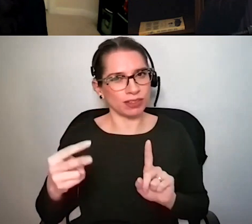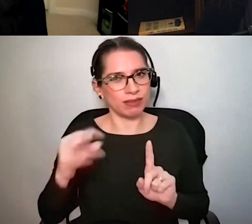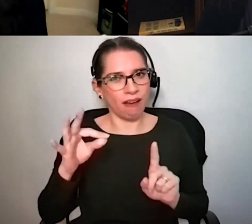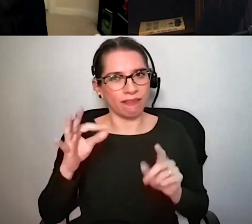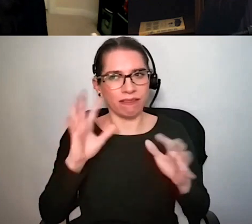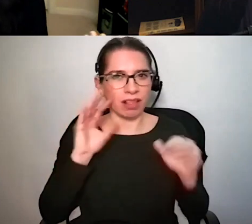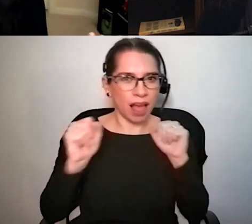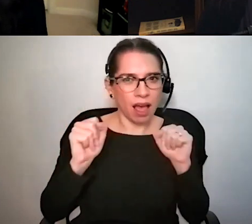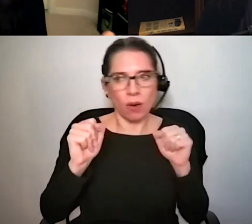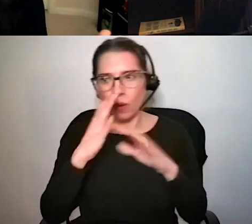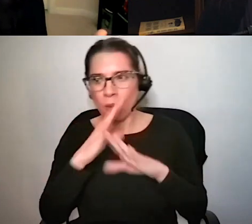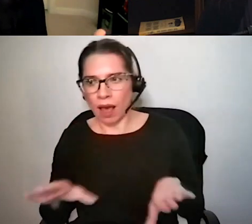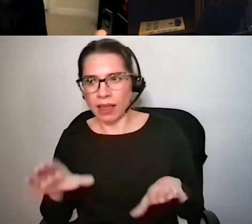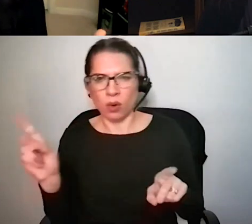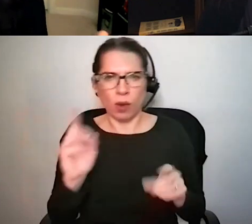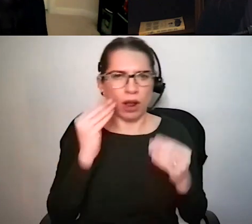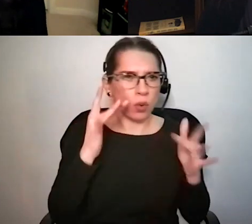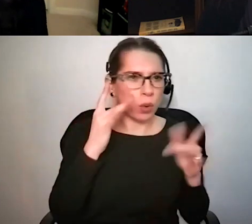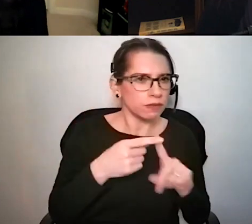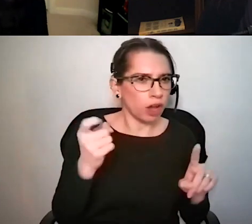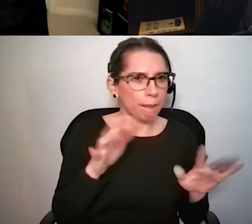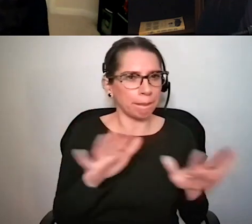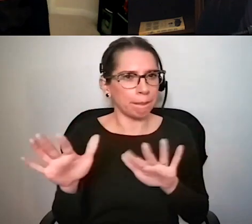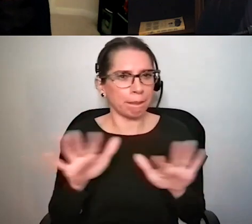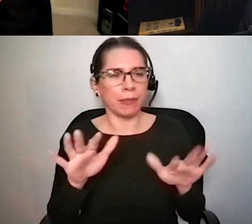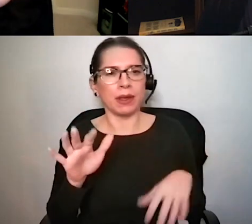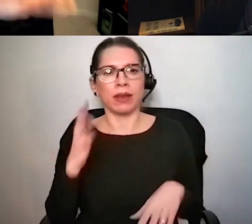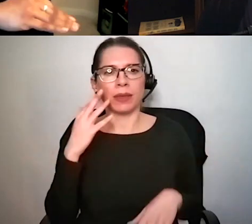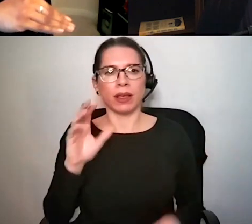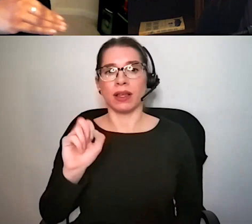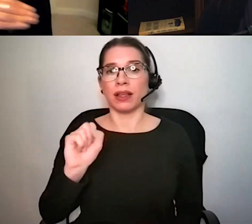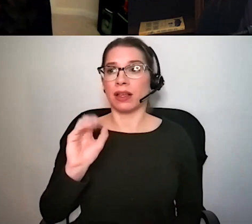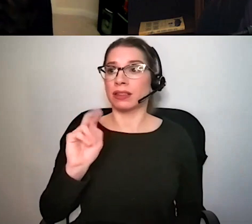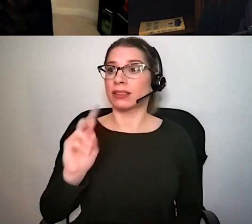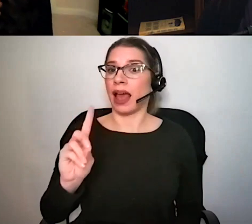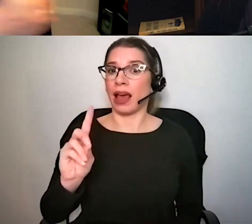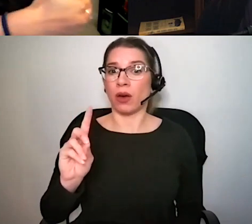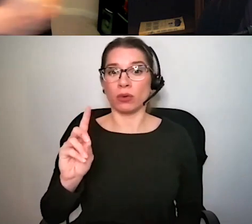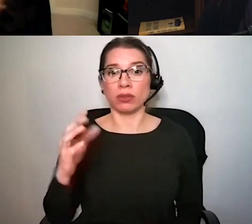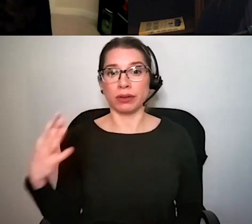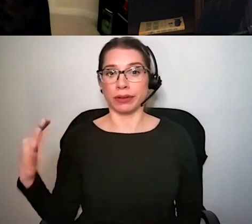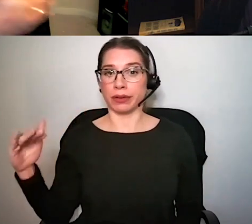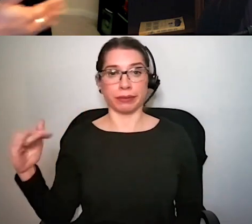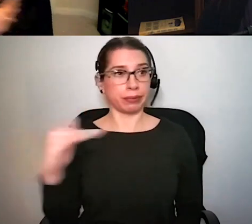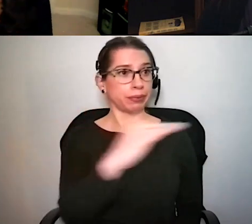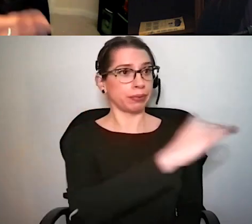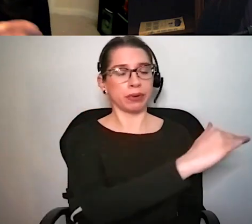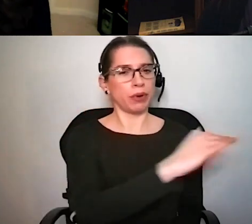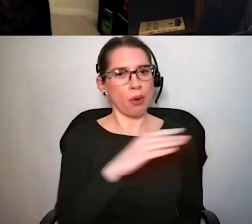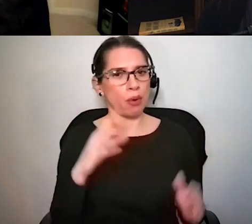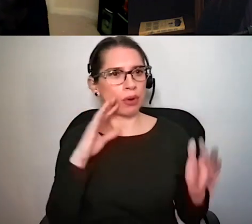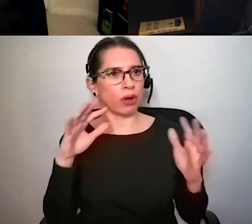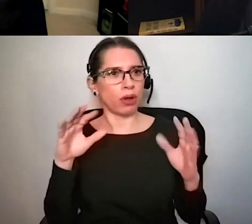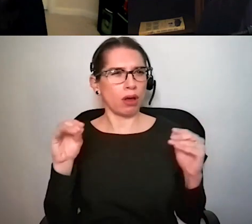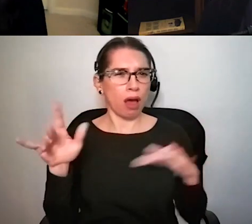because it's not like sound just goes in one direction and stops there it travels and it bounces back and forth